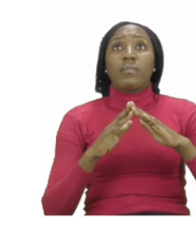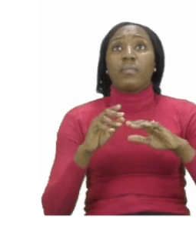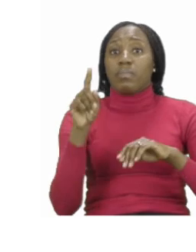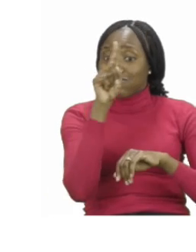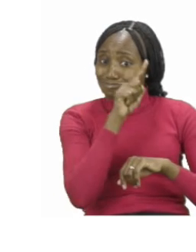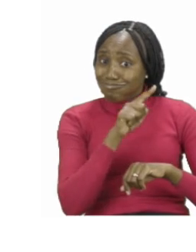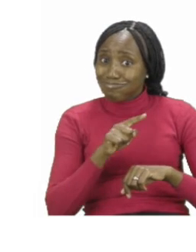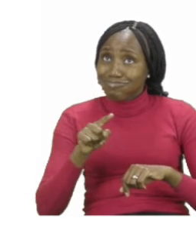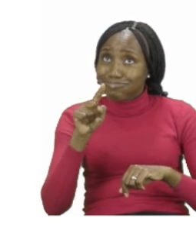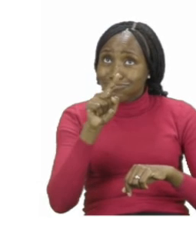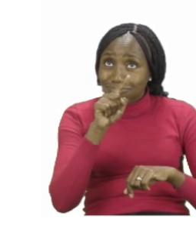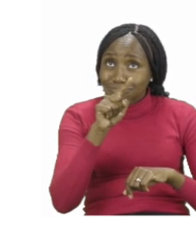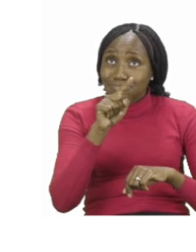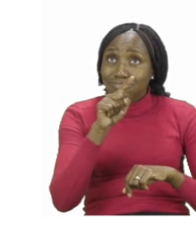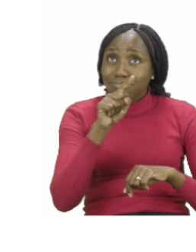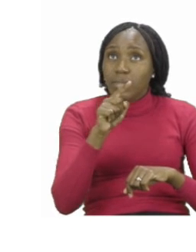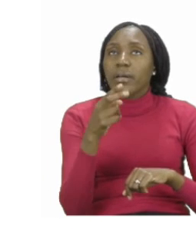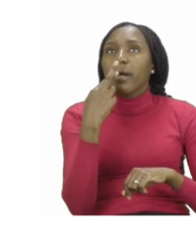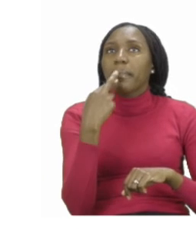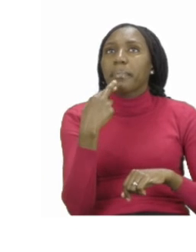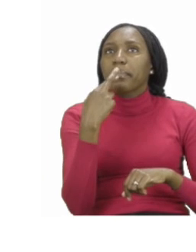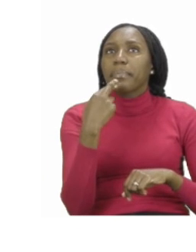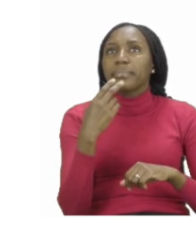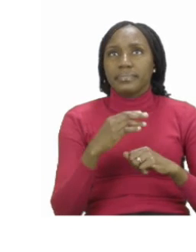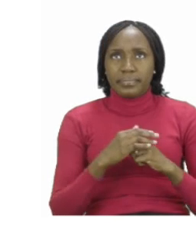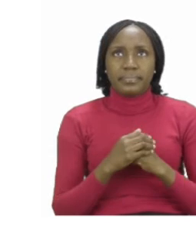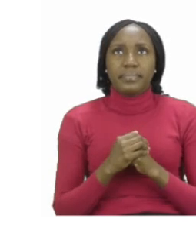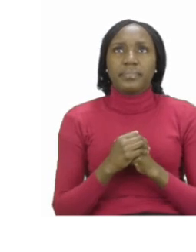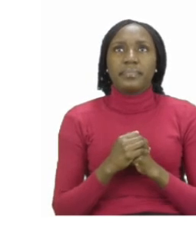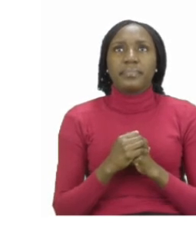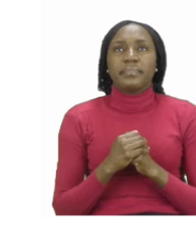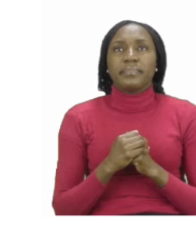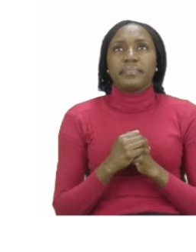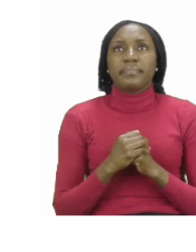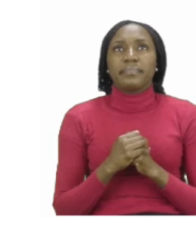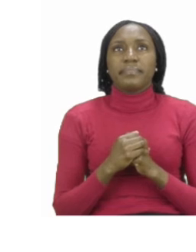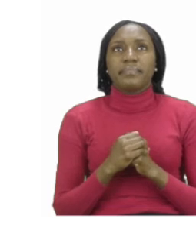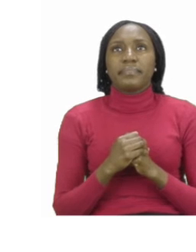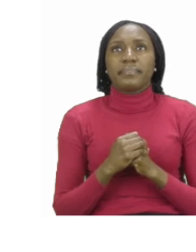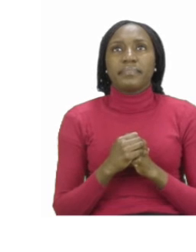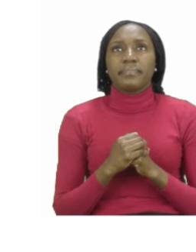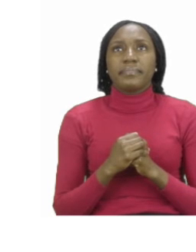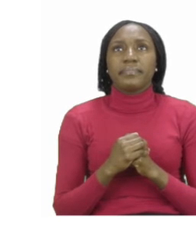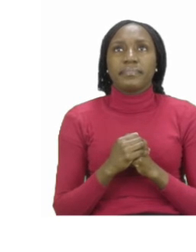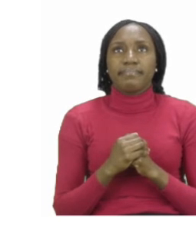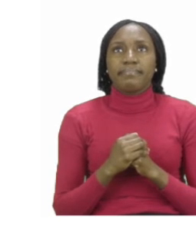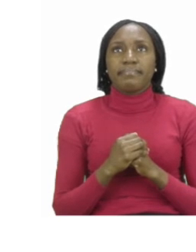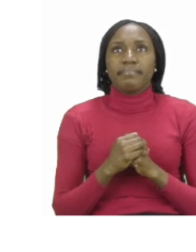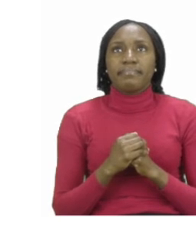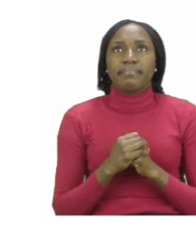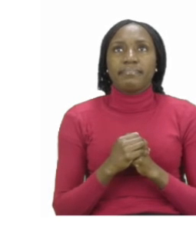outside in the field, you have to circle with a red crayon.